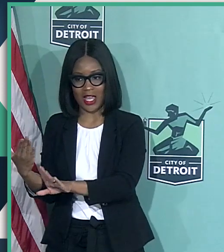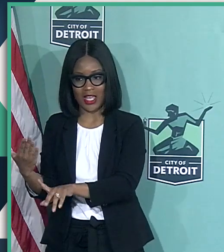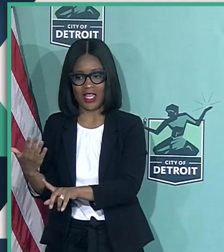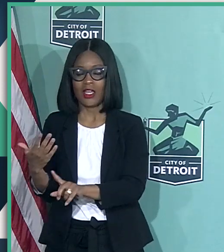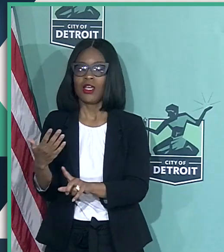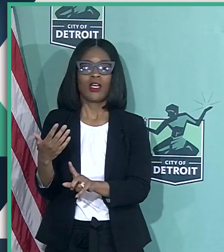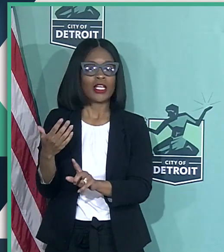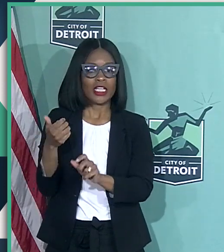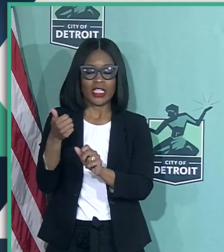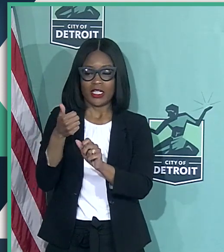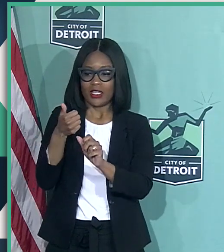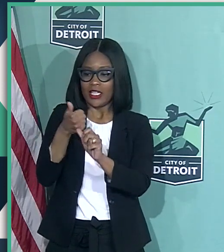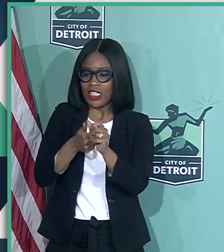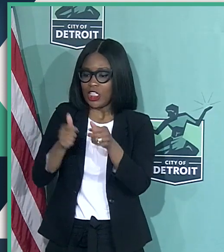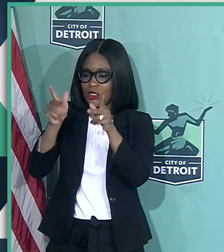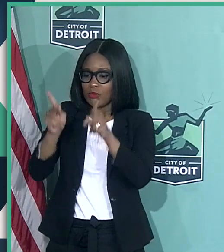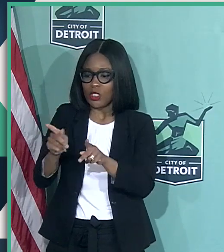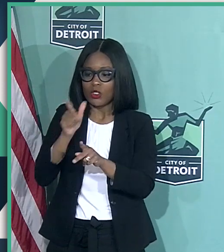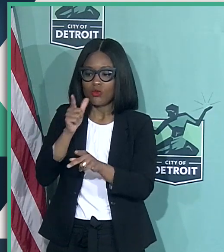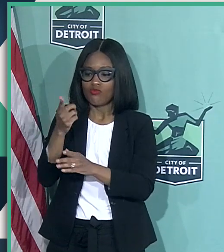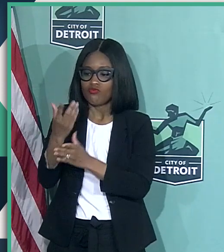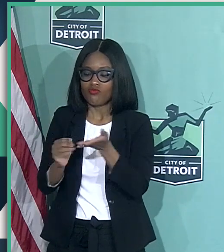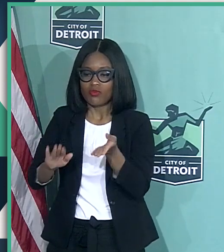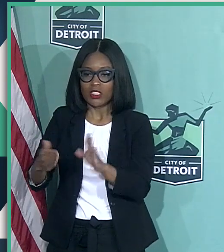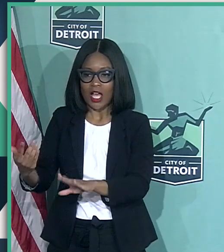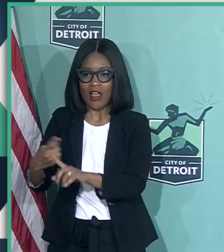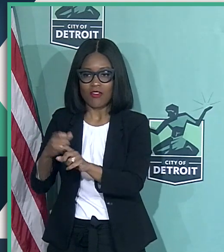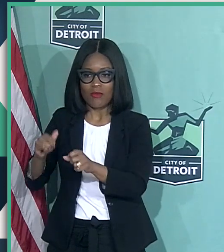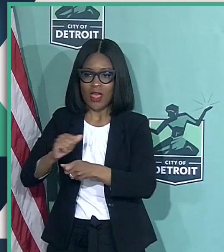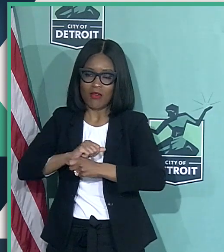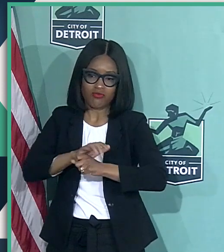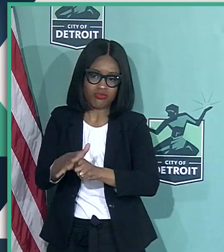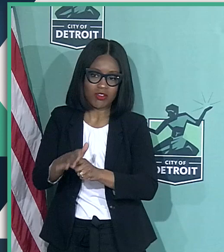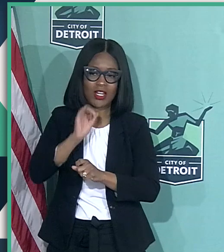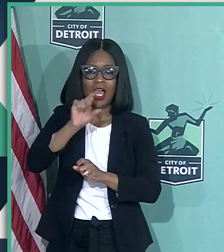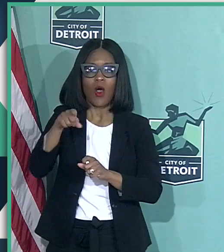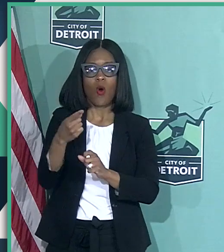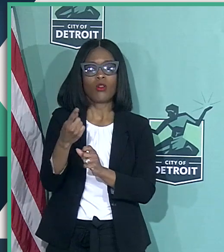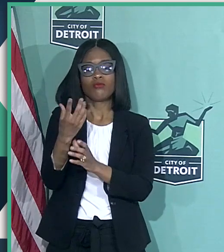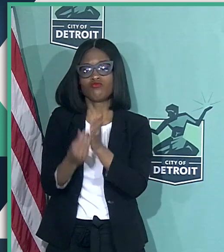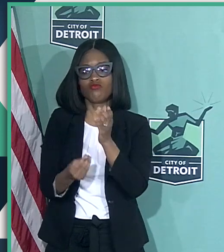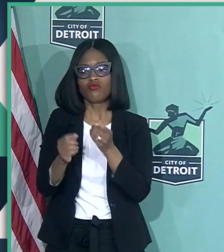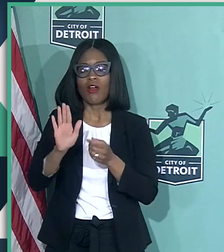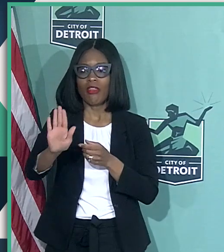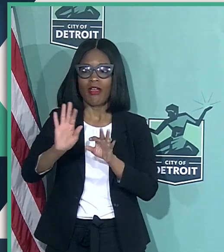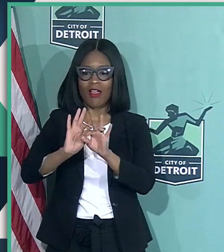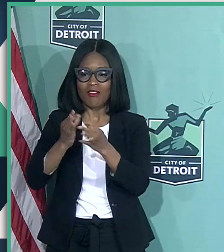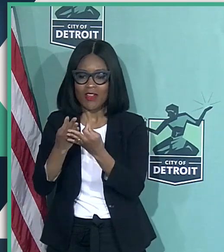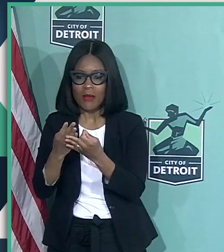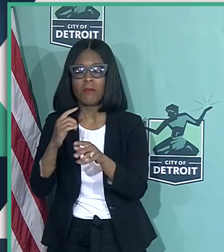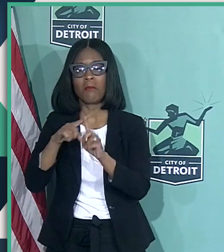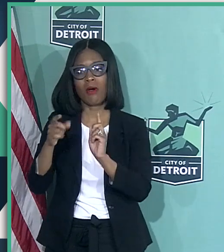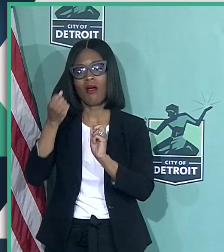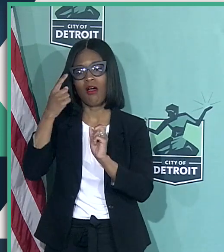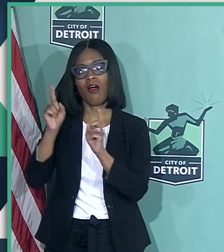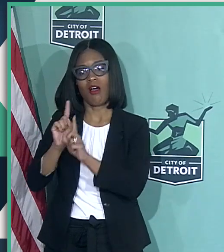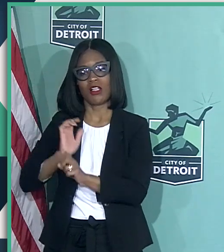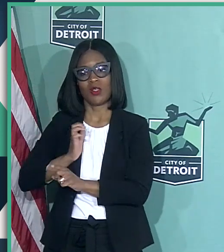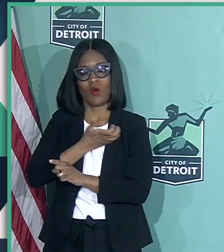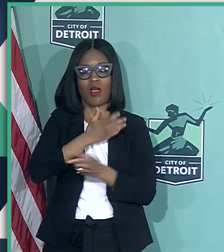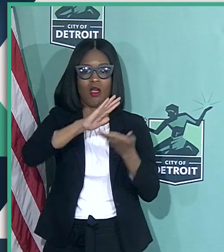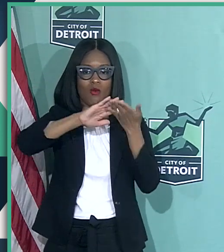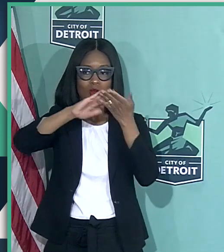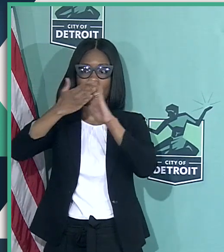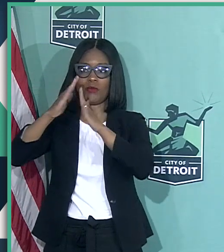loss of life to this virus is not only a loss to their families, but also to our community. And we